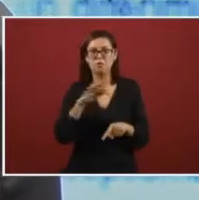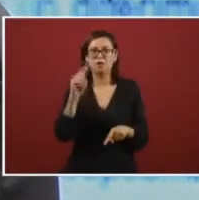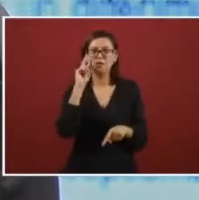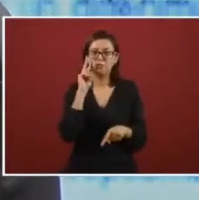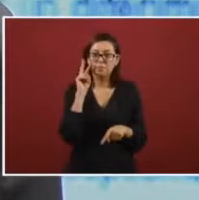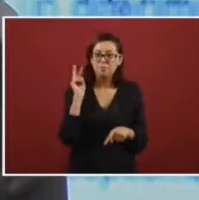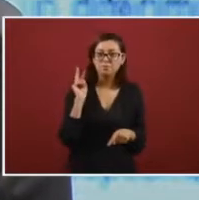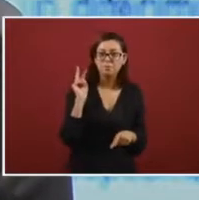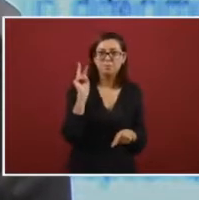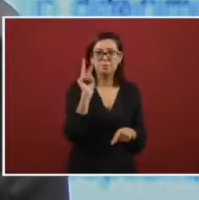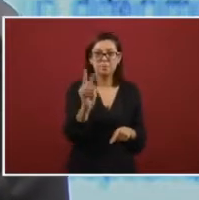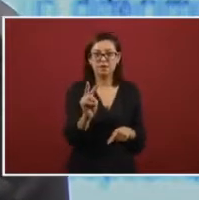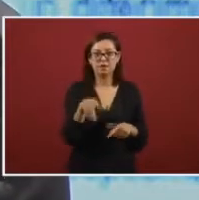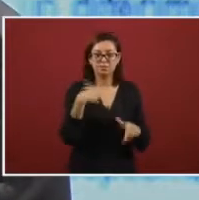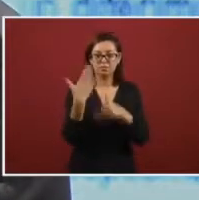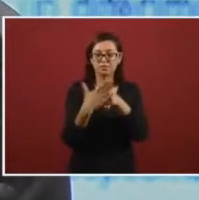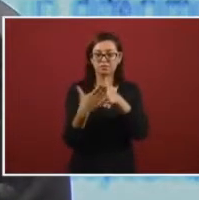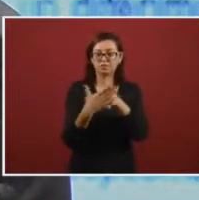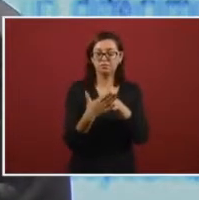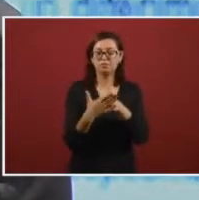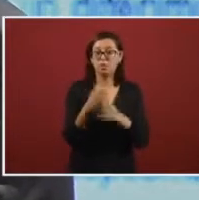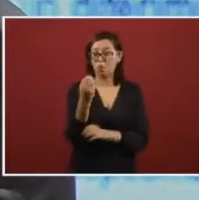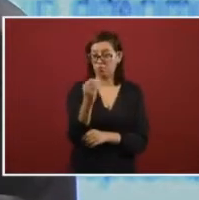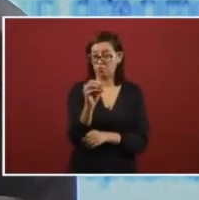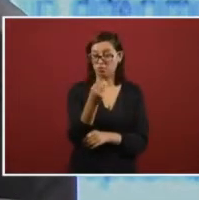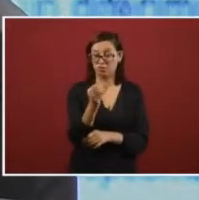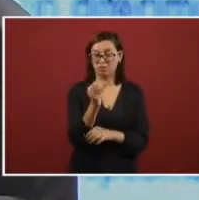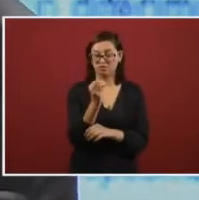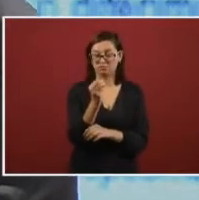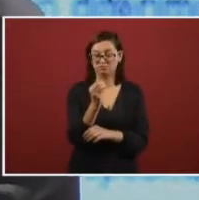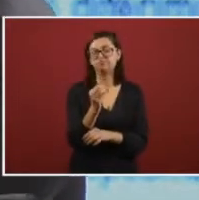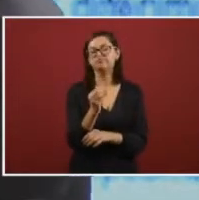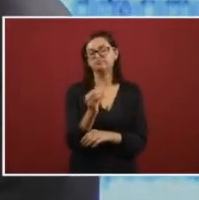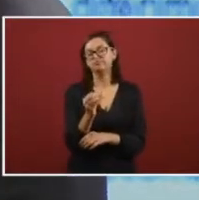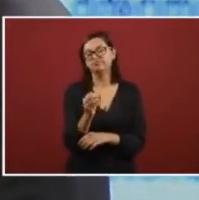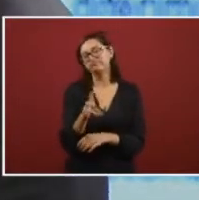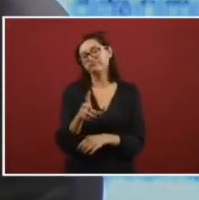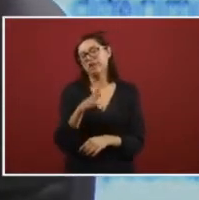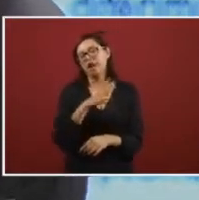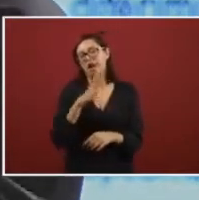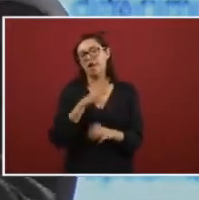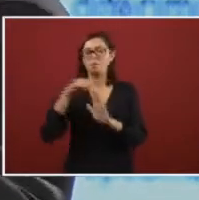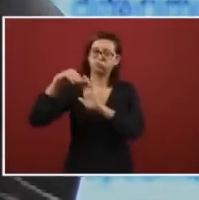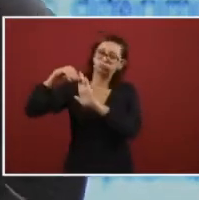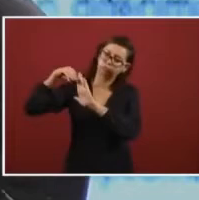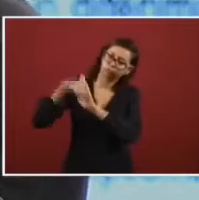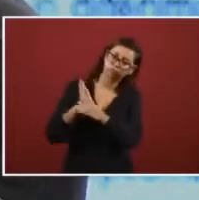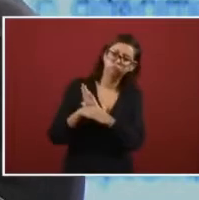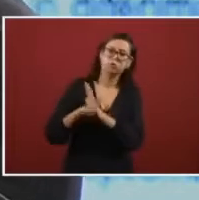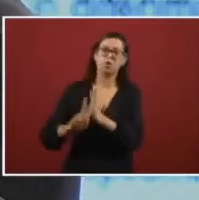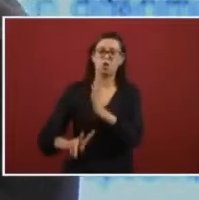the prognosis of production for the next month of october we plan on